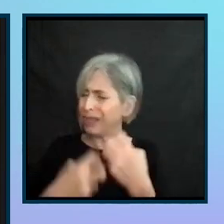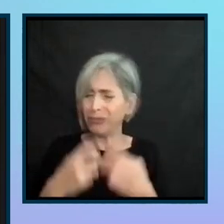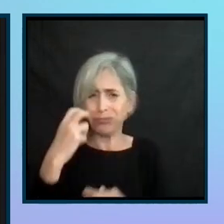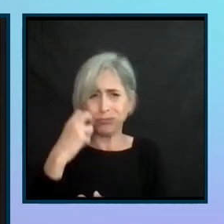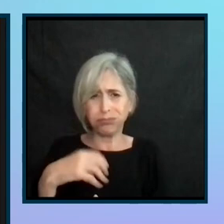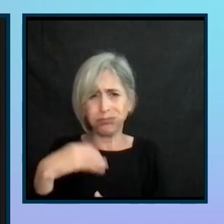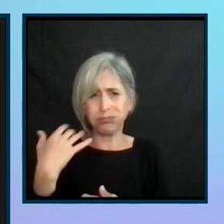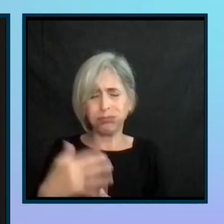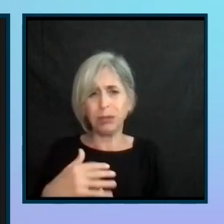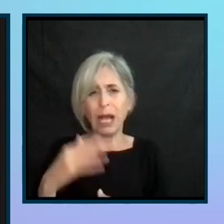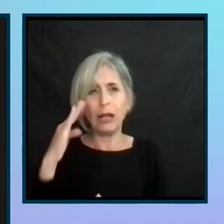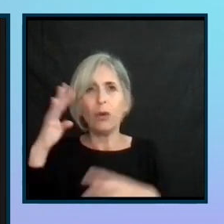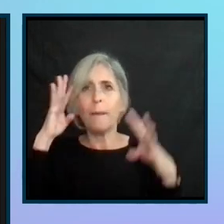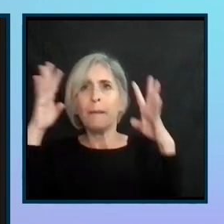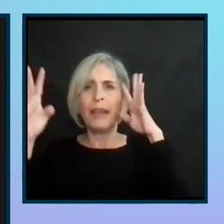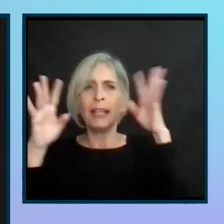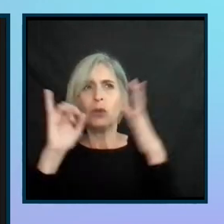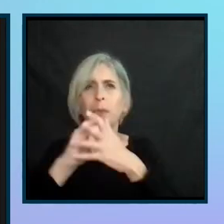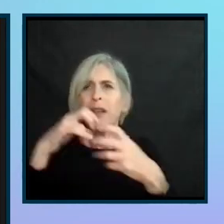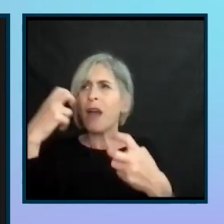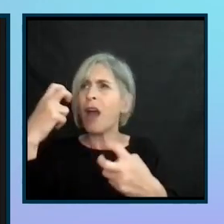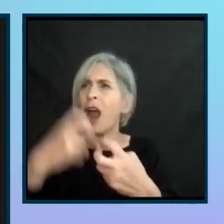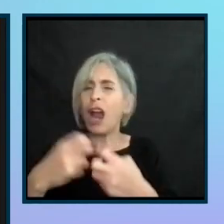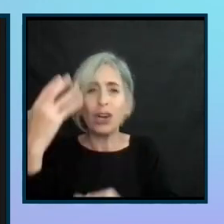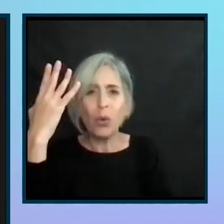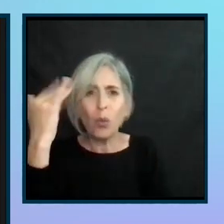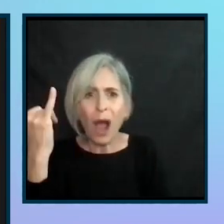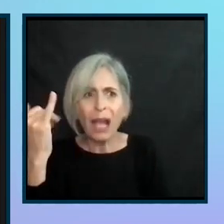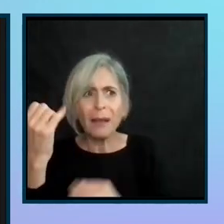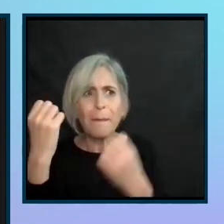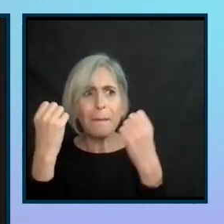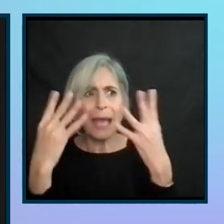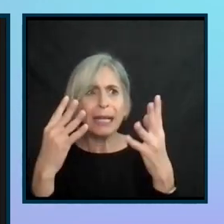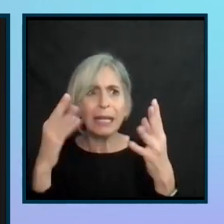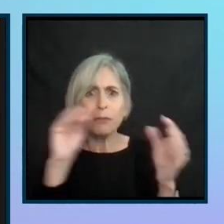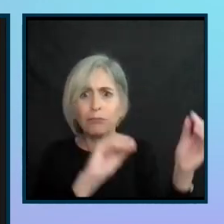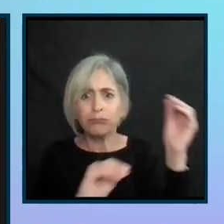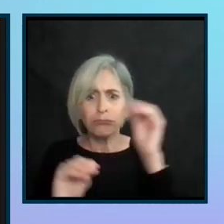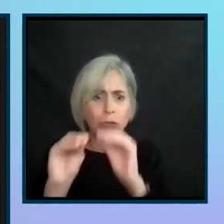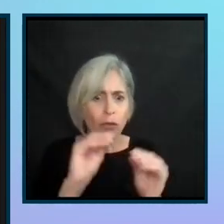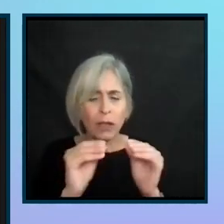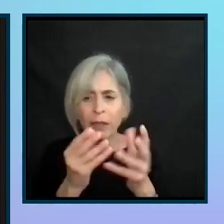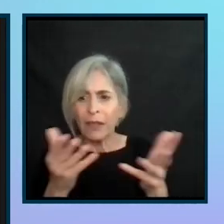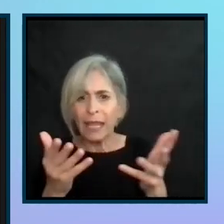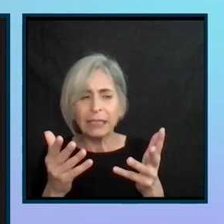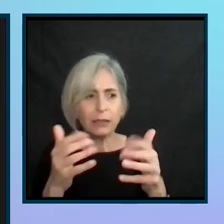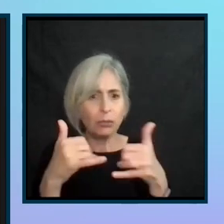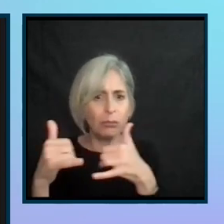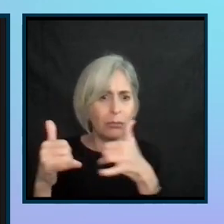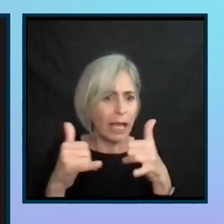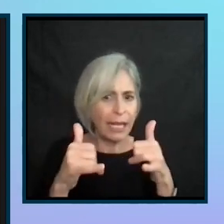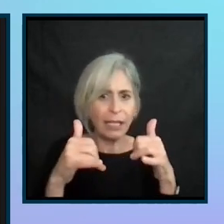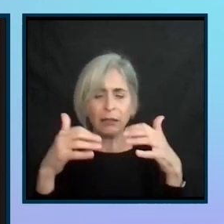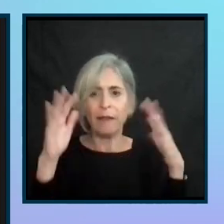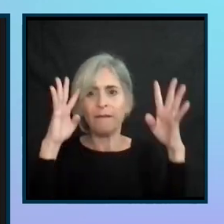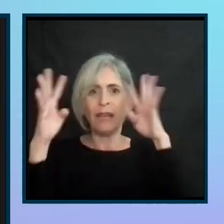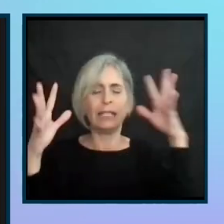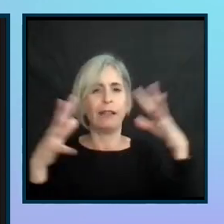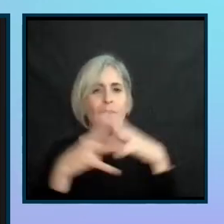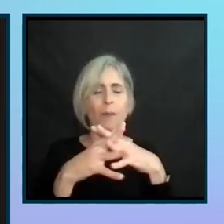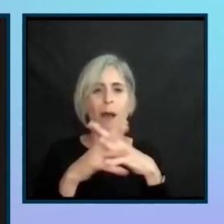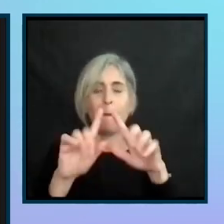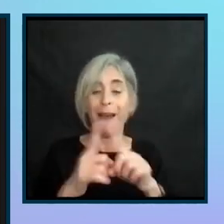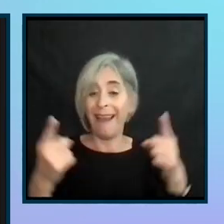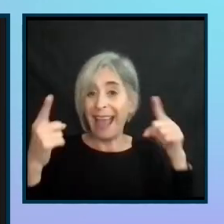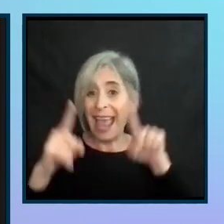knew fantasy was going to be a difficult task because of the many moving parts and playing fantasy football. But lo and behold,